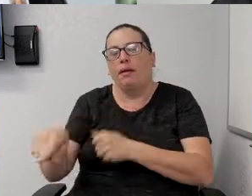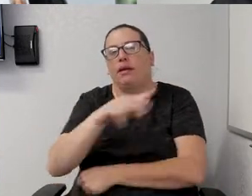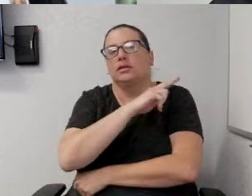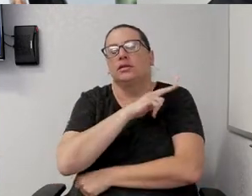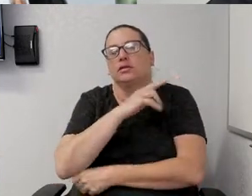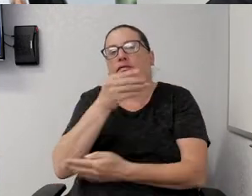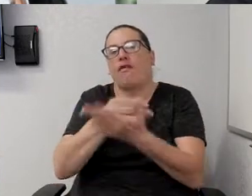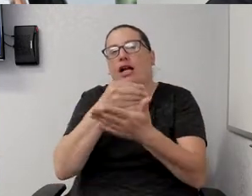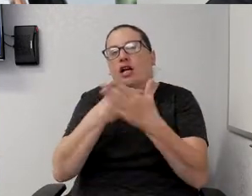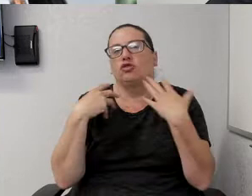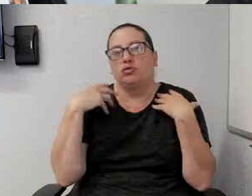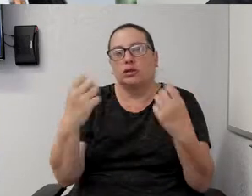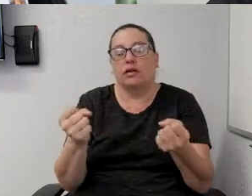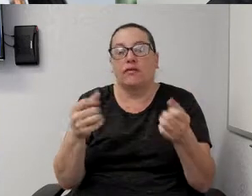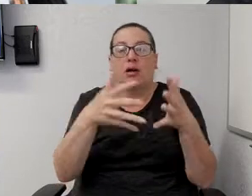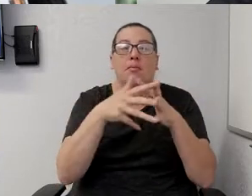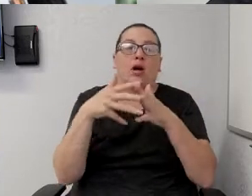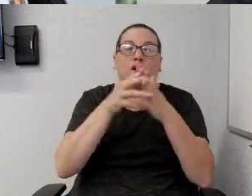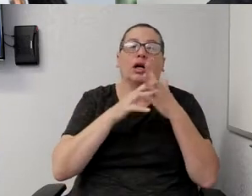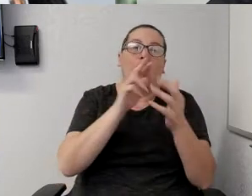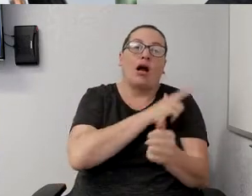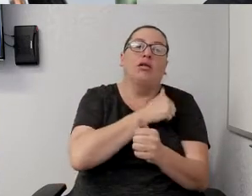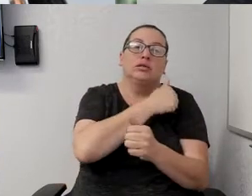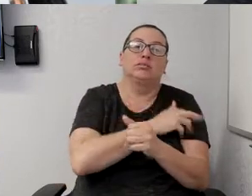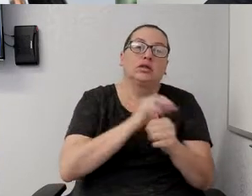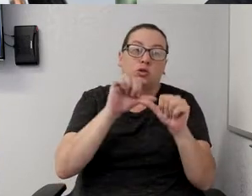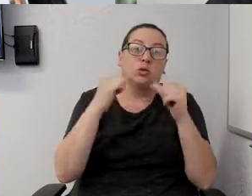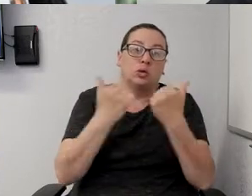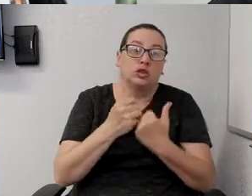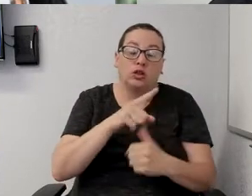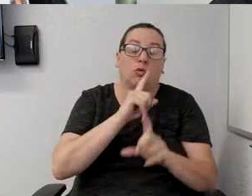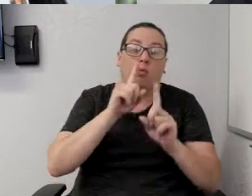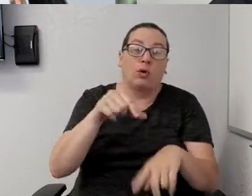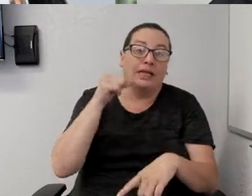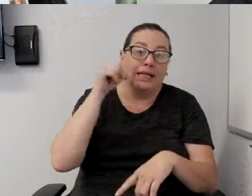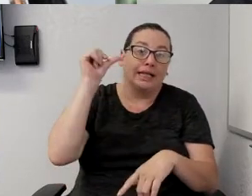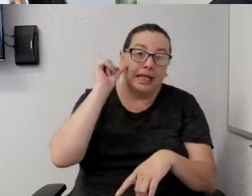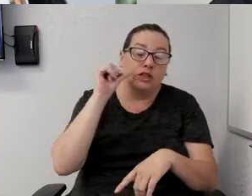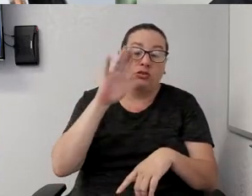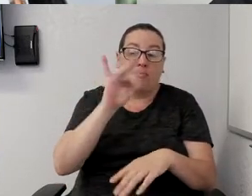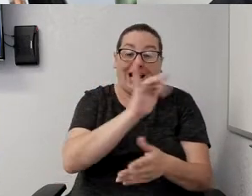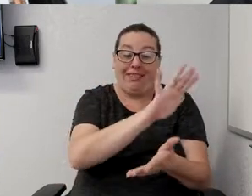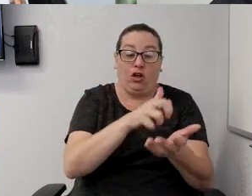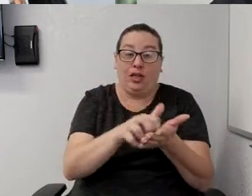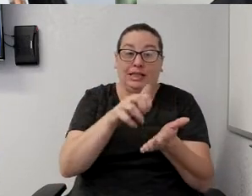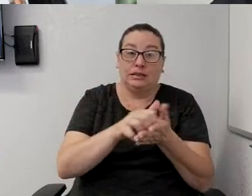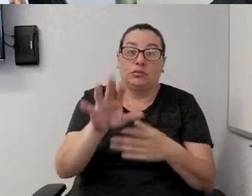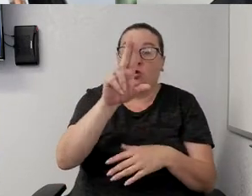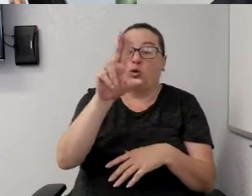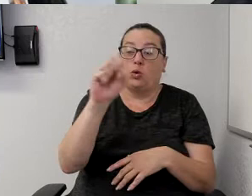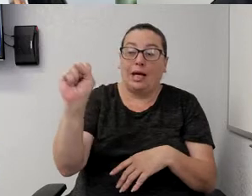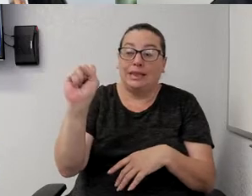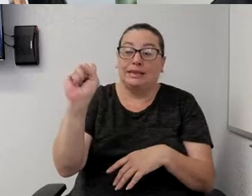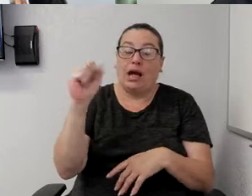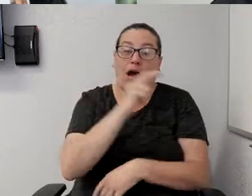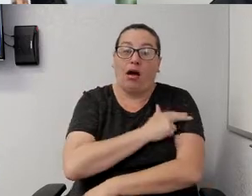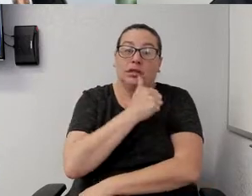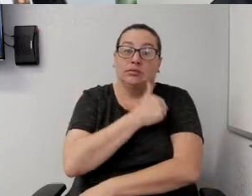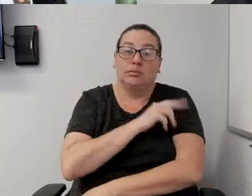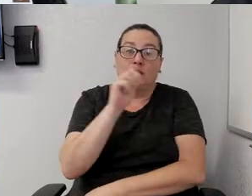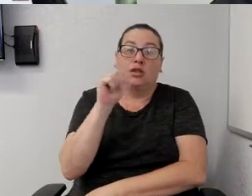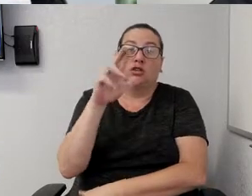American Hospital Association reported yesterday that by their estimates, U.S. are losing $50 billion